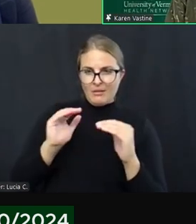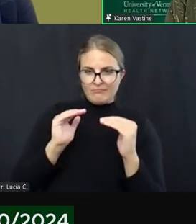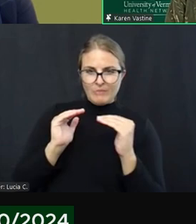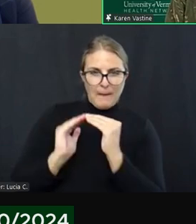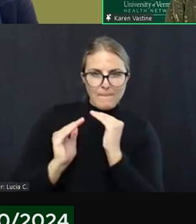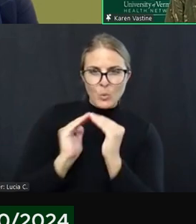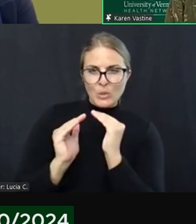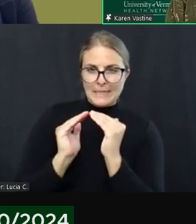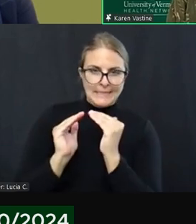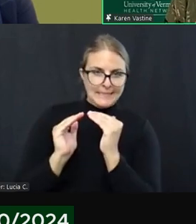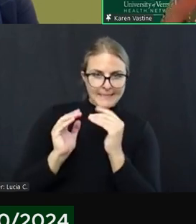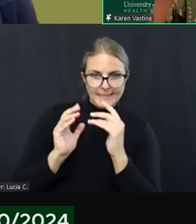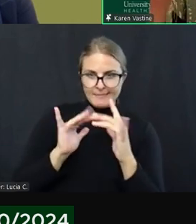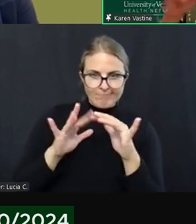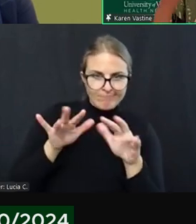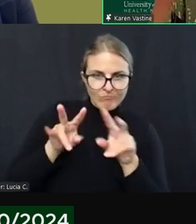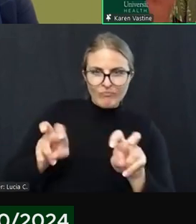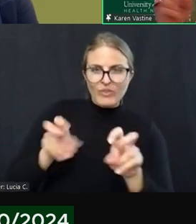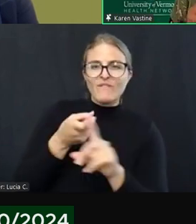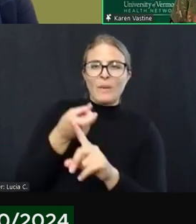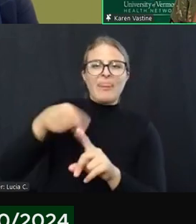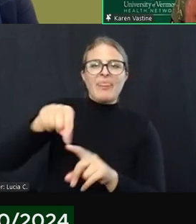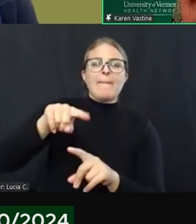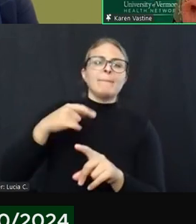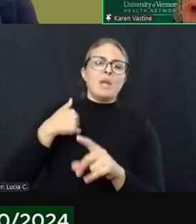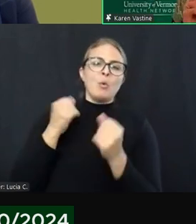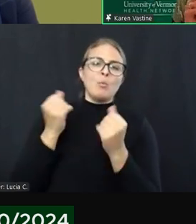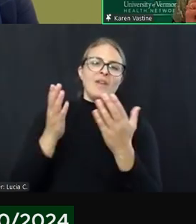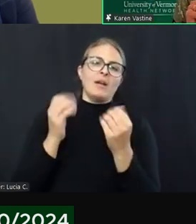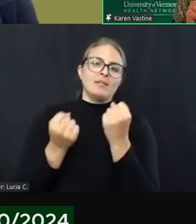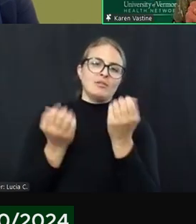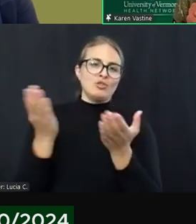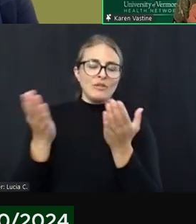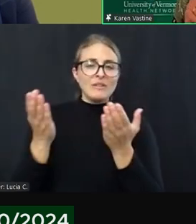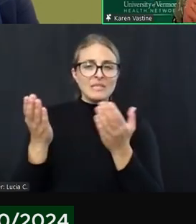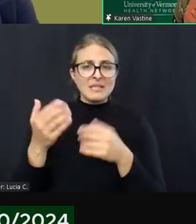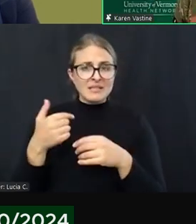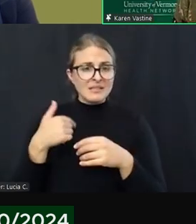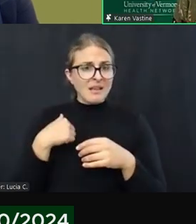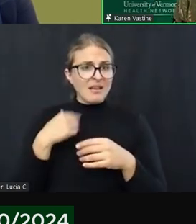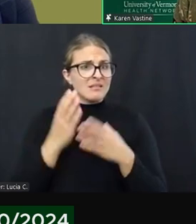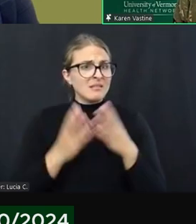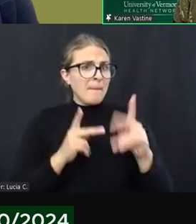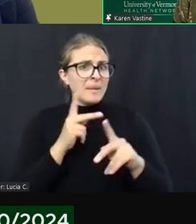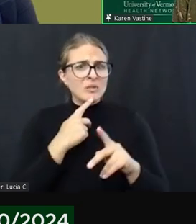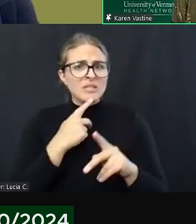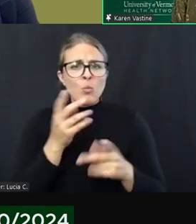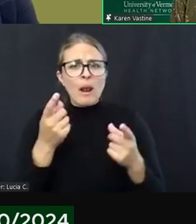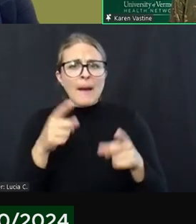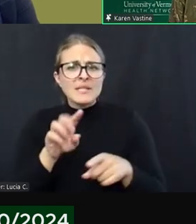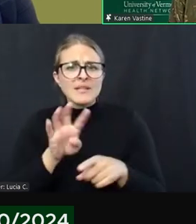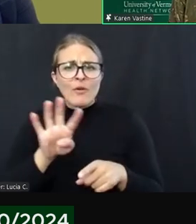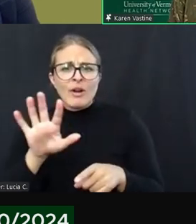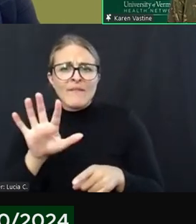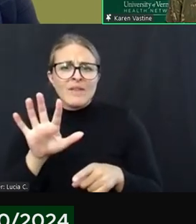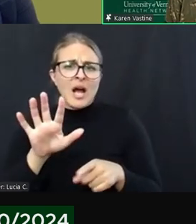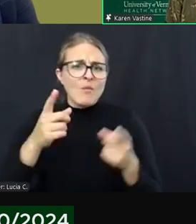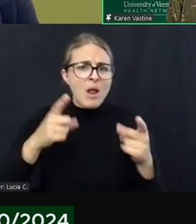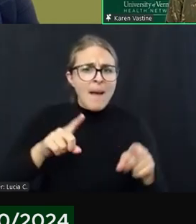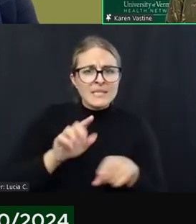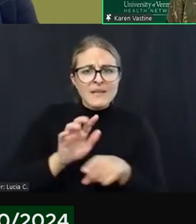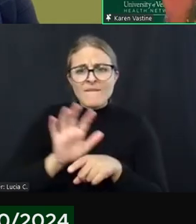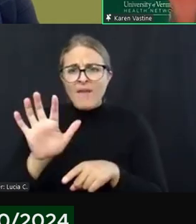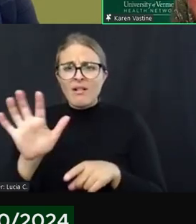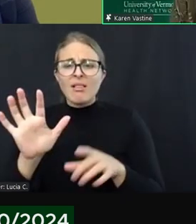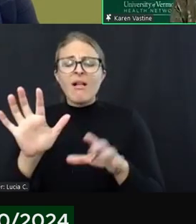Katie. And I think also for those of you who are asking questions, so wait, what happens at 445? What happens at five? You know, we